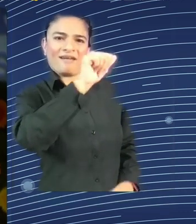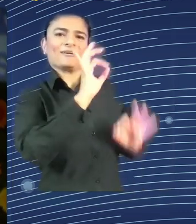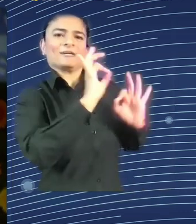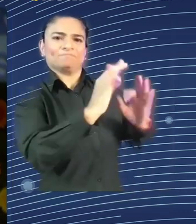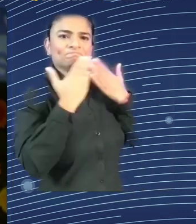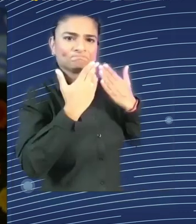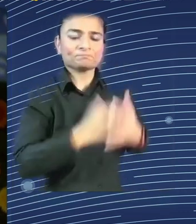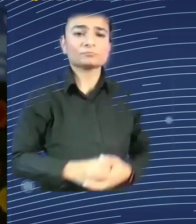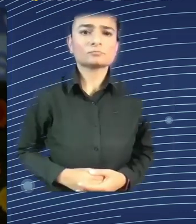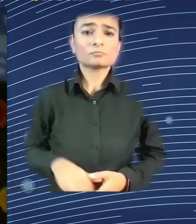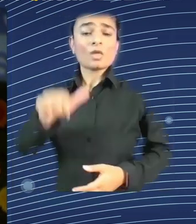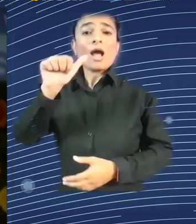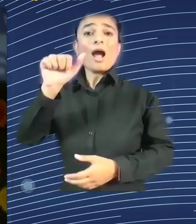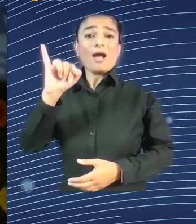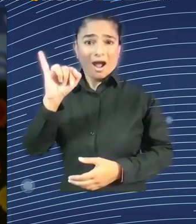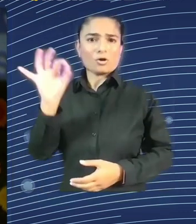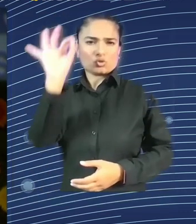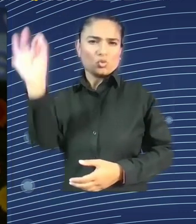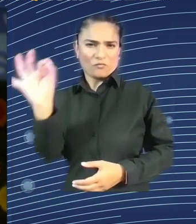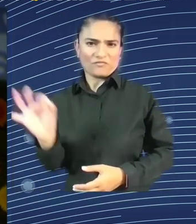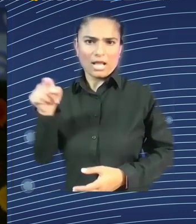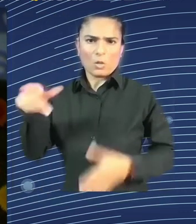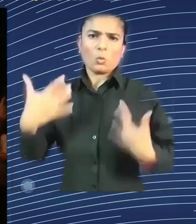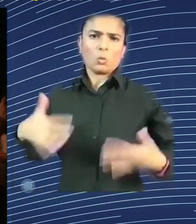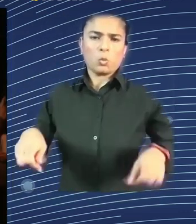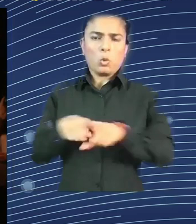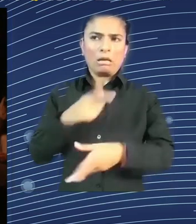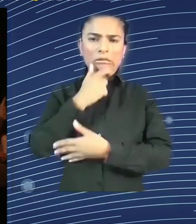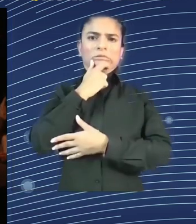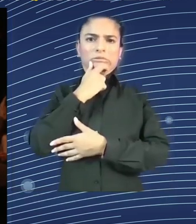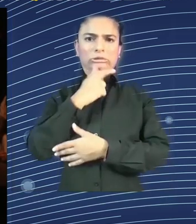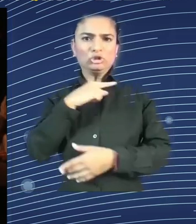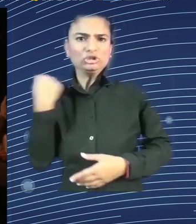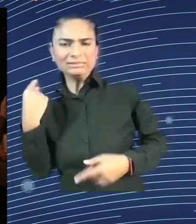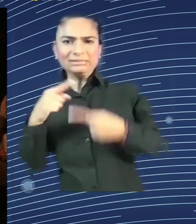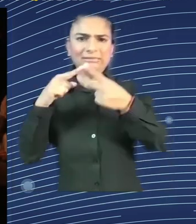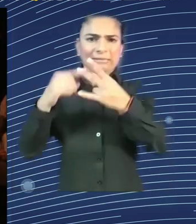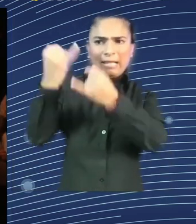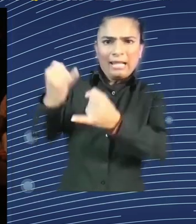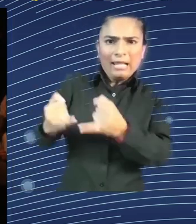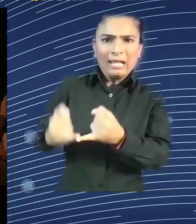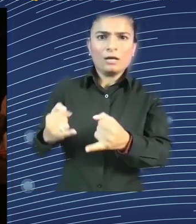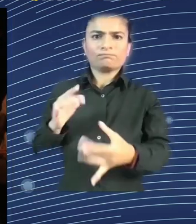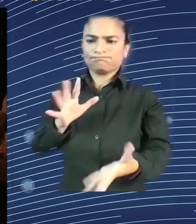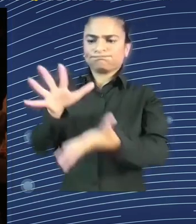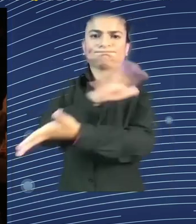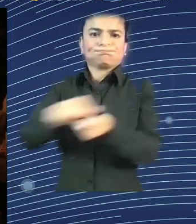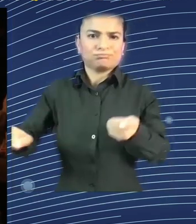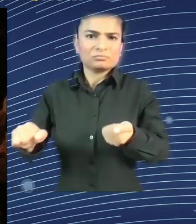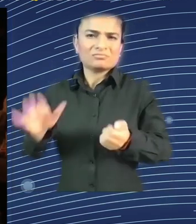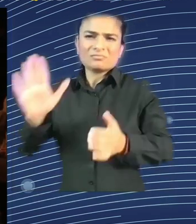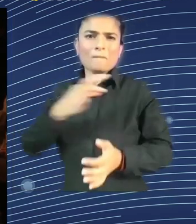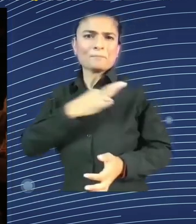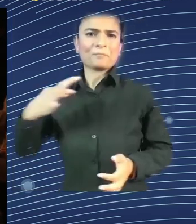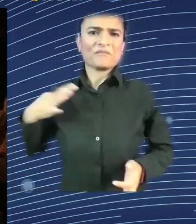that also aim at the benefits that it could bring regarding national and international security. To what extent is the EU